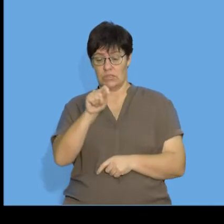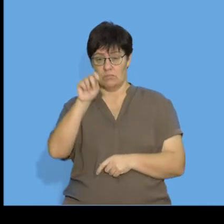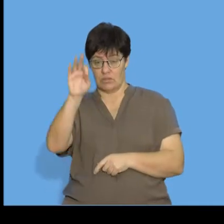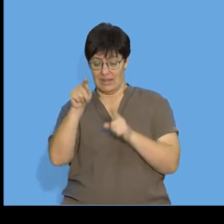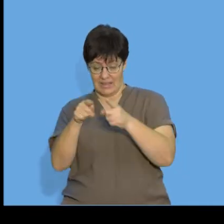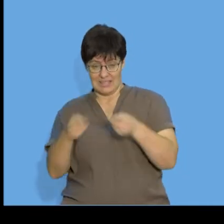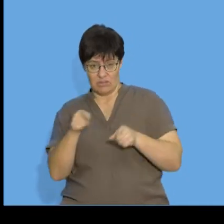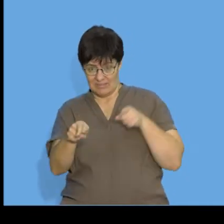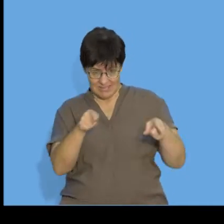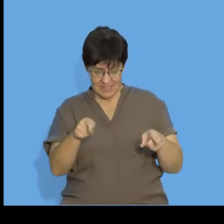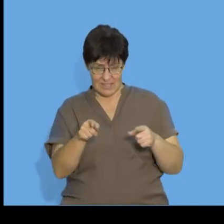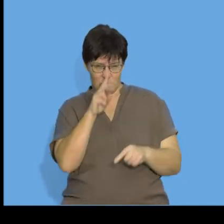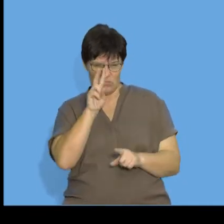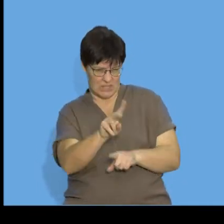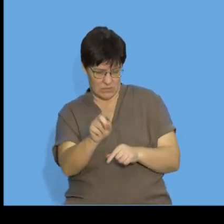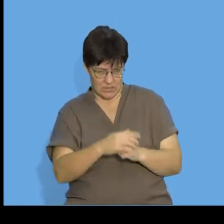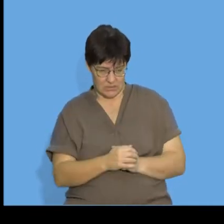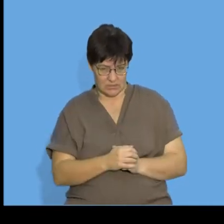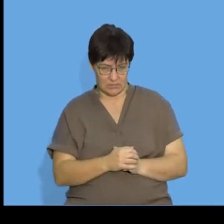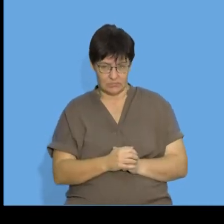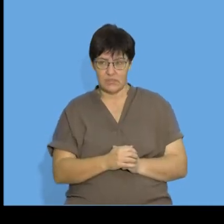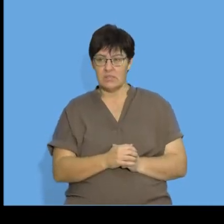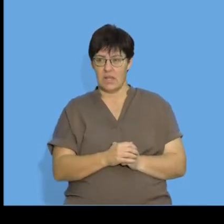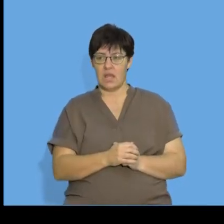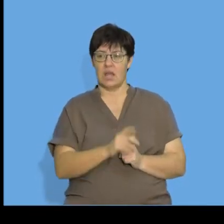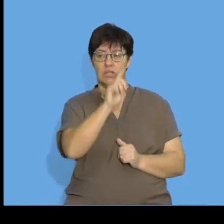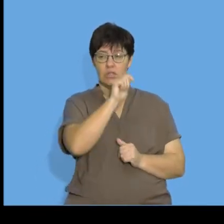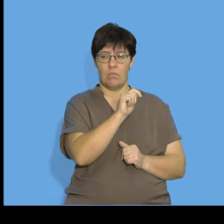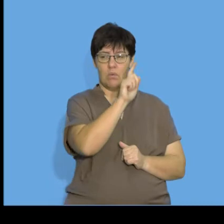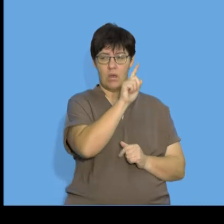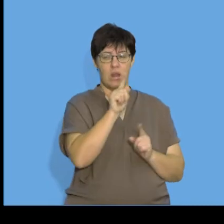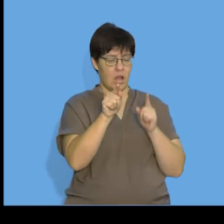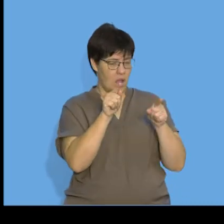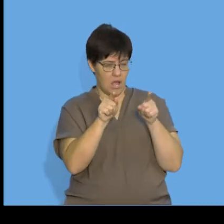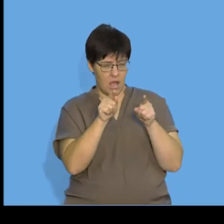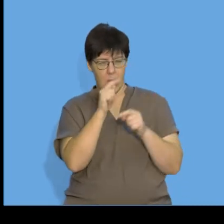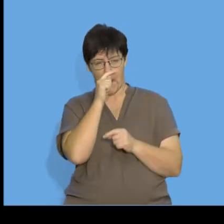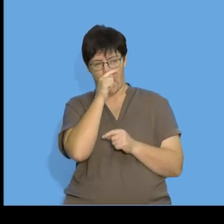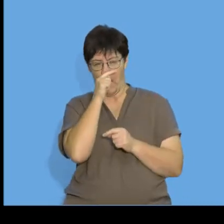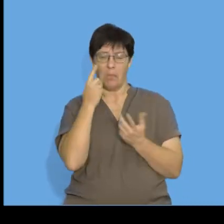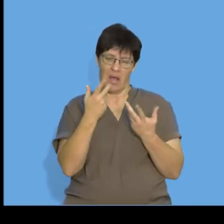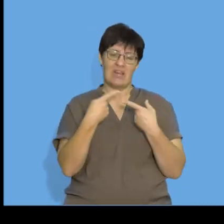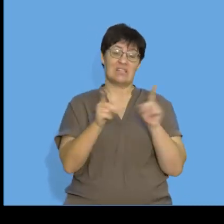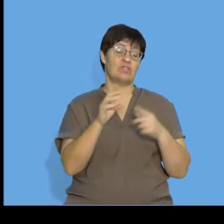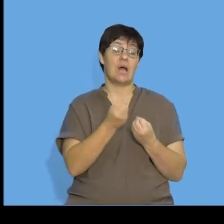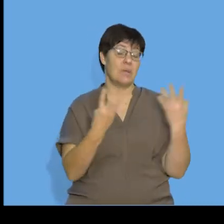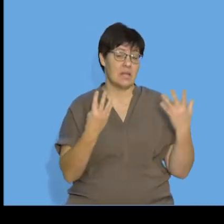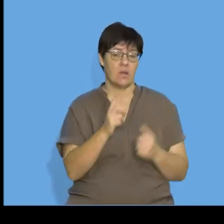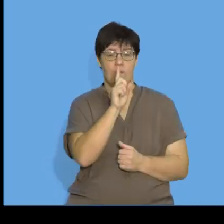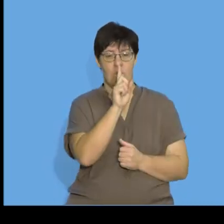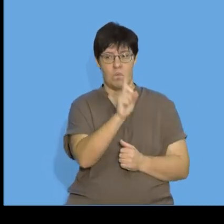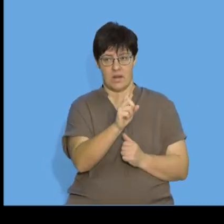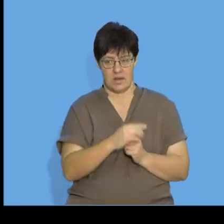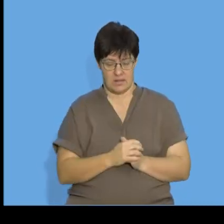If I'm looking at the difference between 1 and 2 I can see that there is a